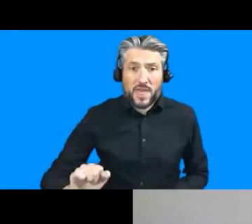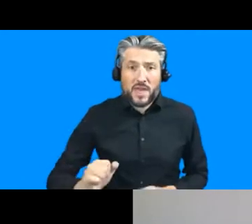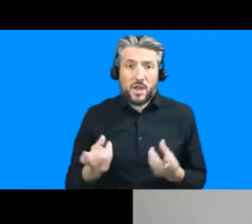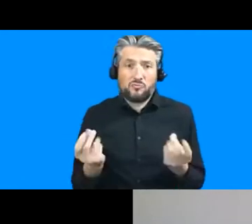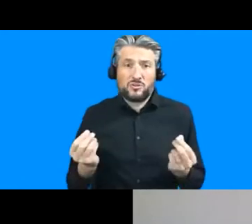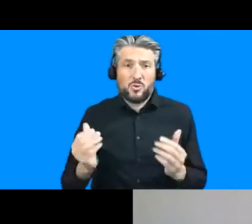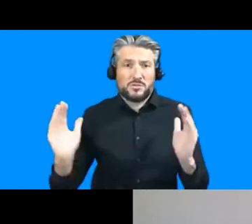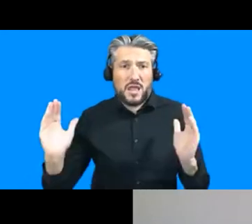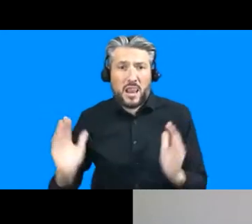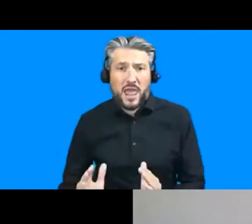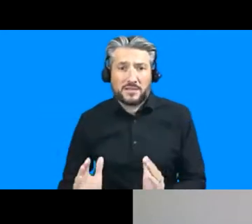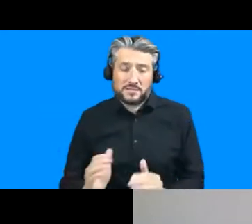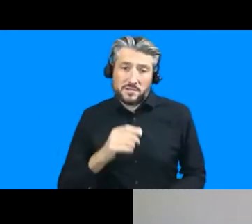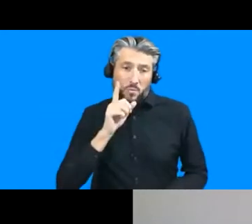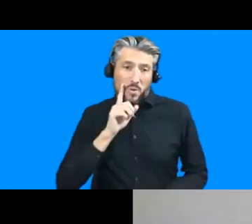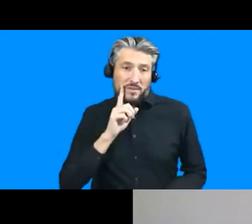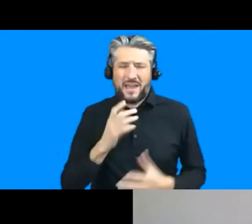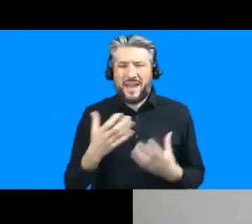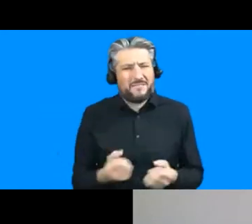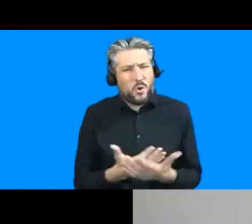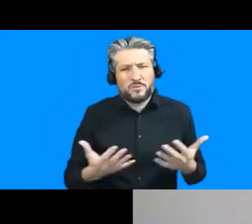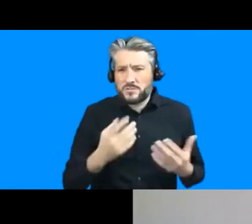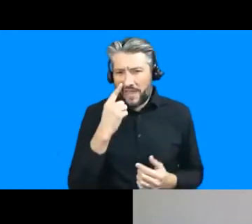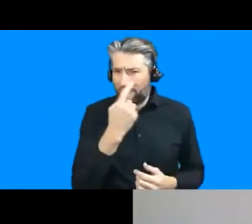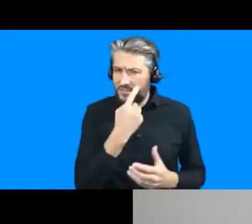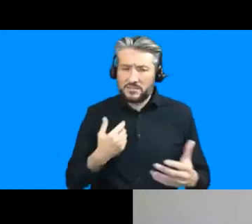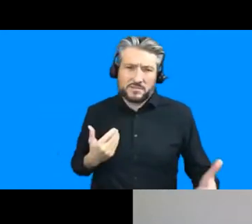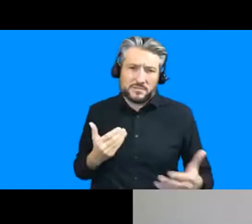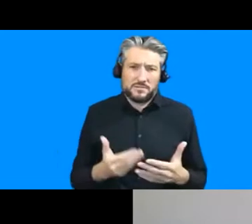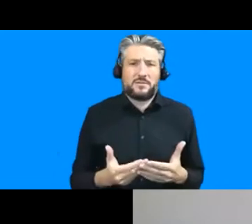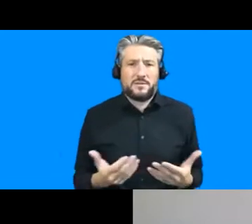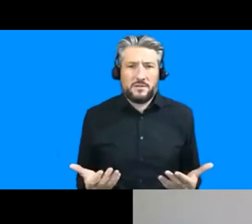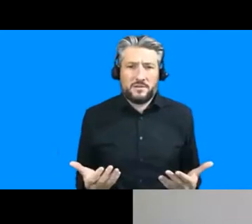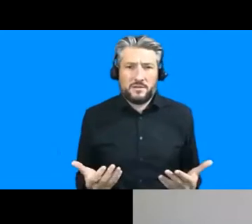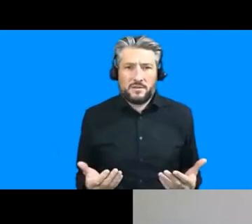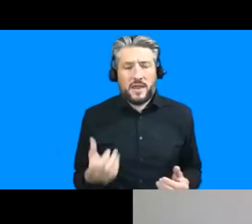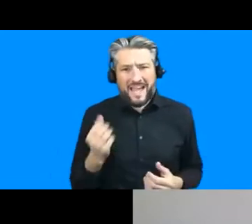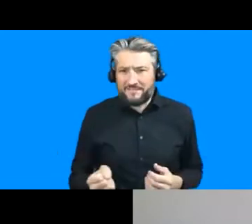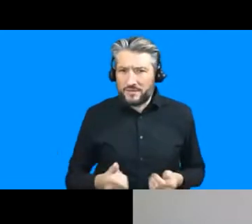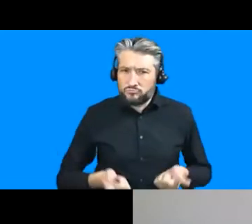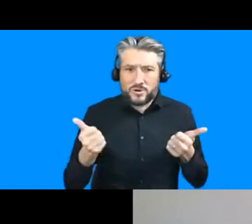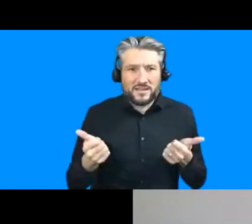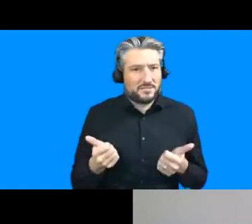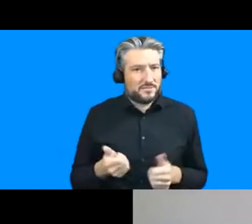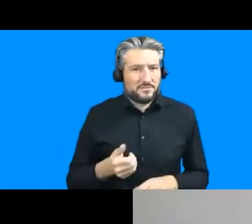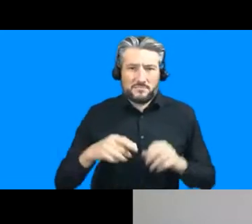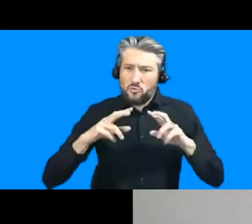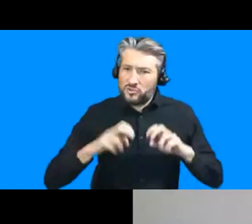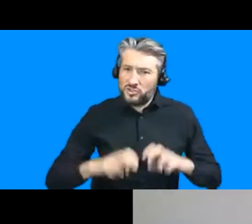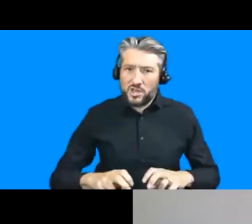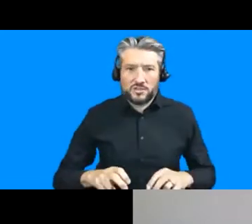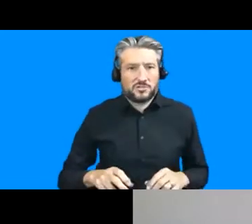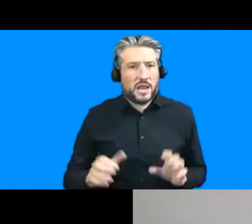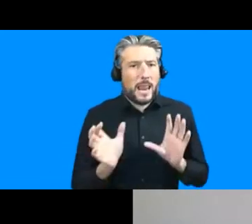support this kind of evidence bina agarwal's absolutely you know brilliant work uh on on rural land